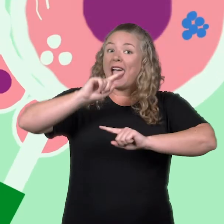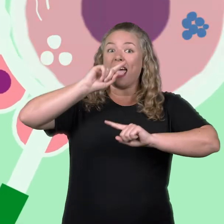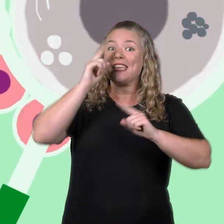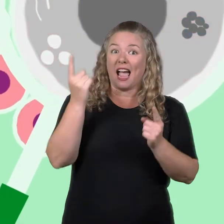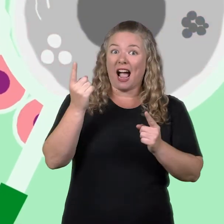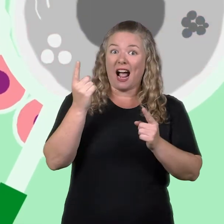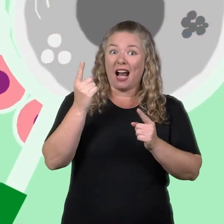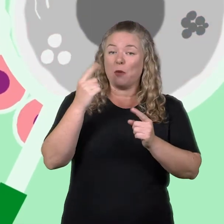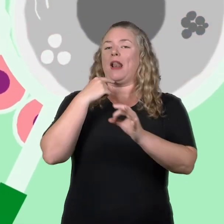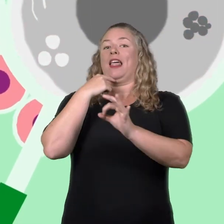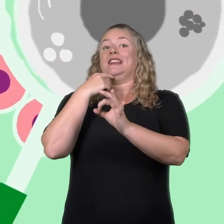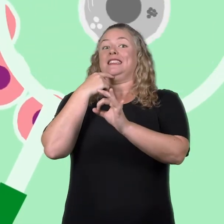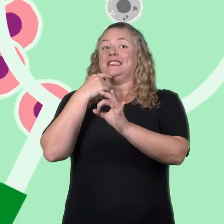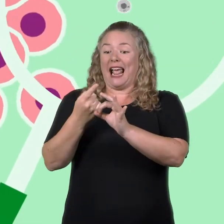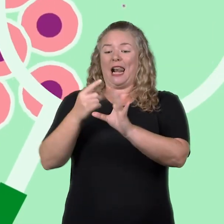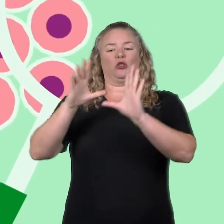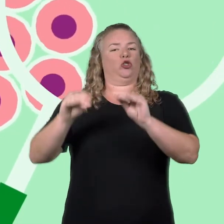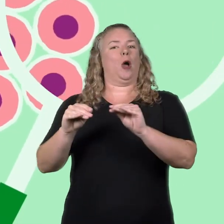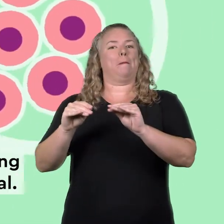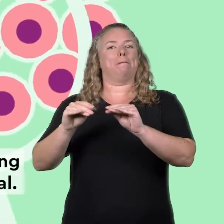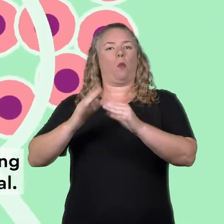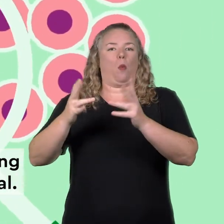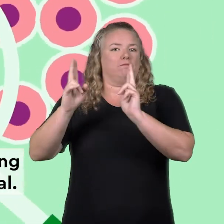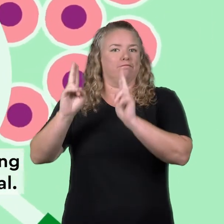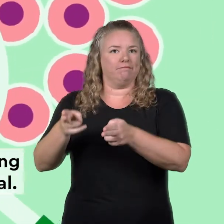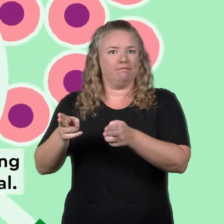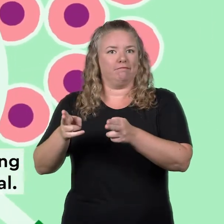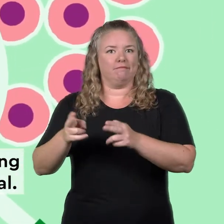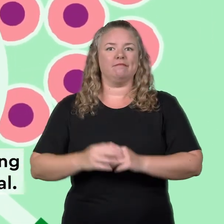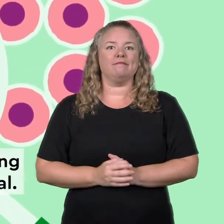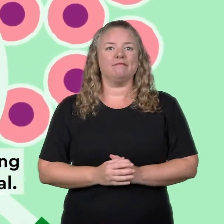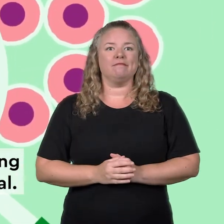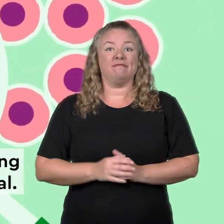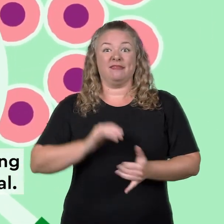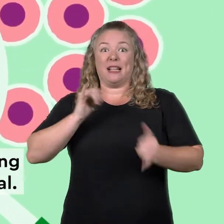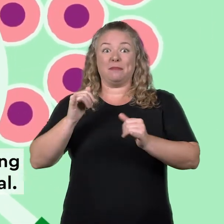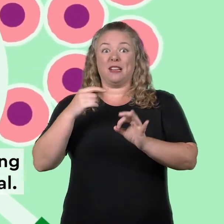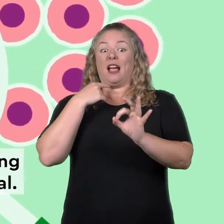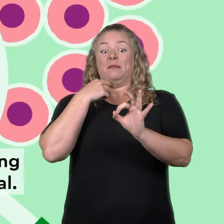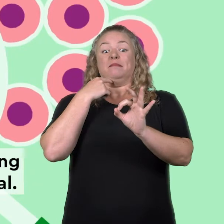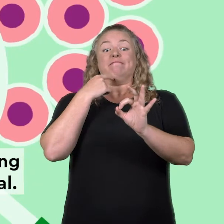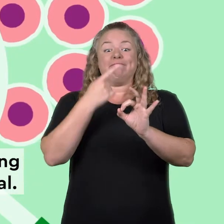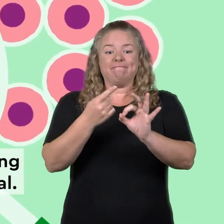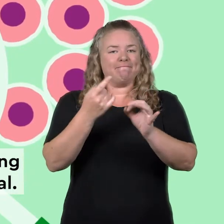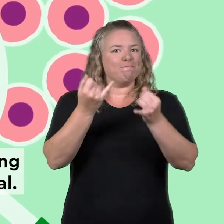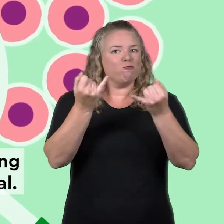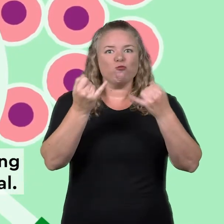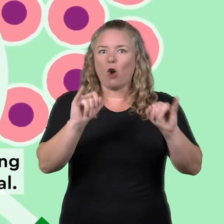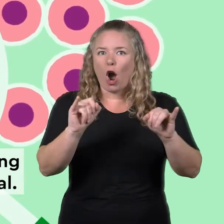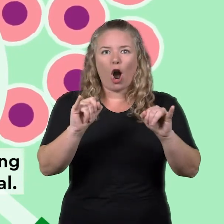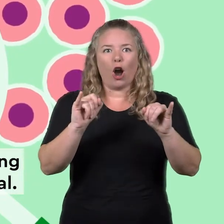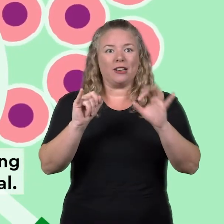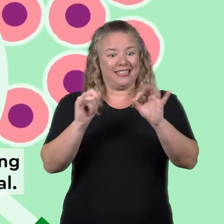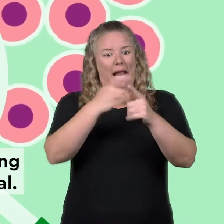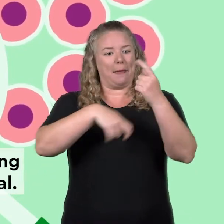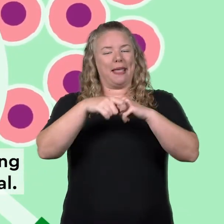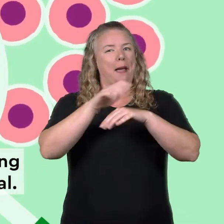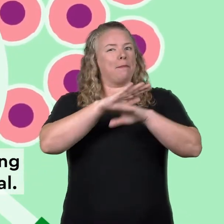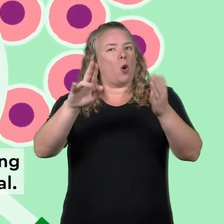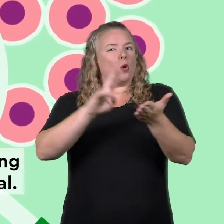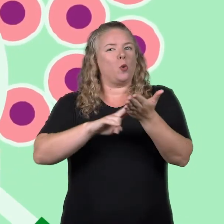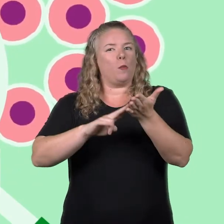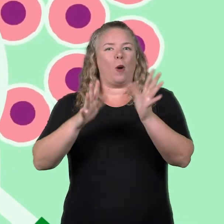gets a signal to stop working and die. Sometimes, the signals go wrong and the cell becomes